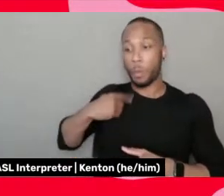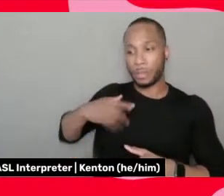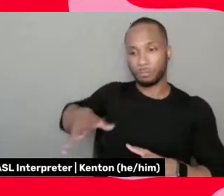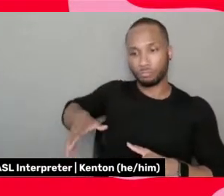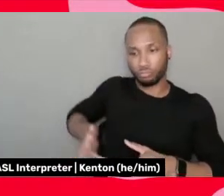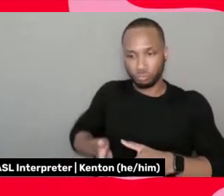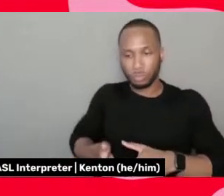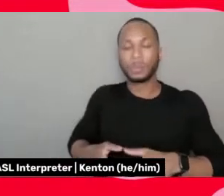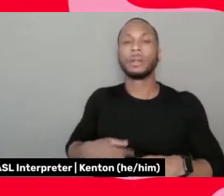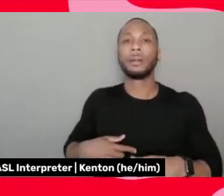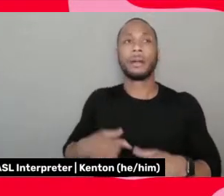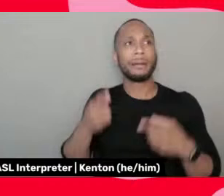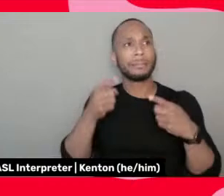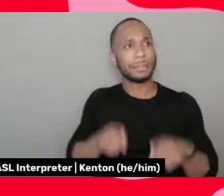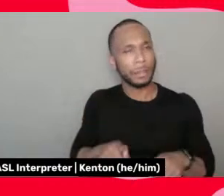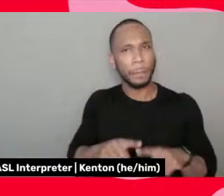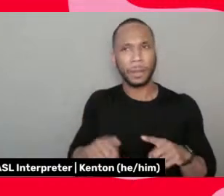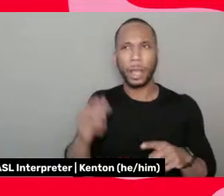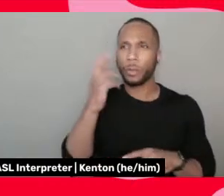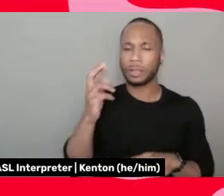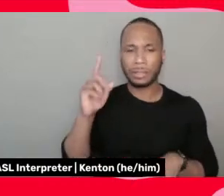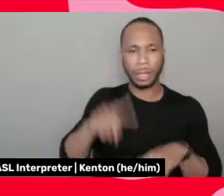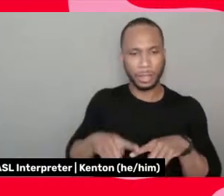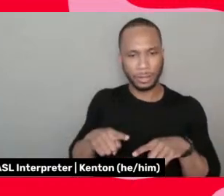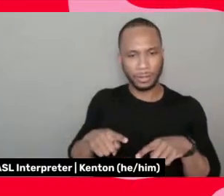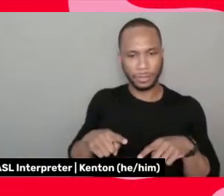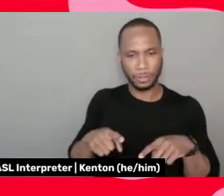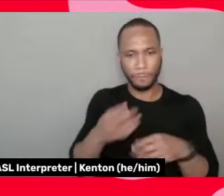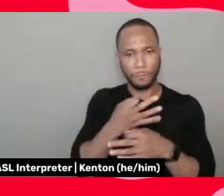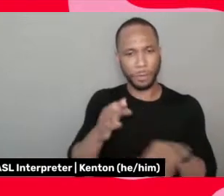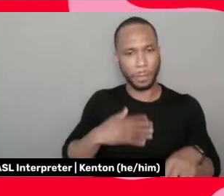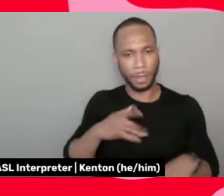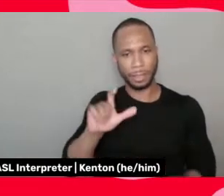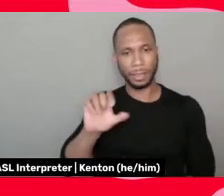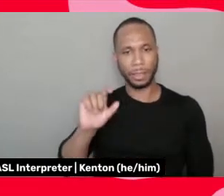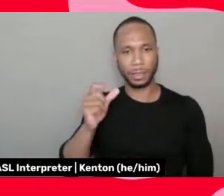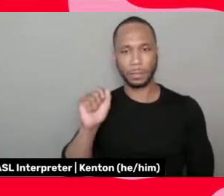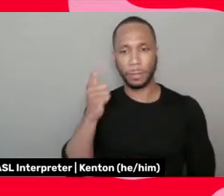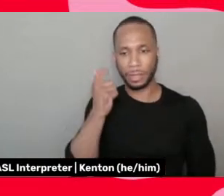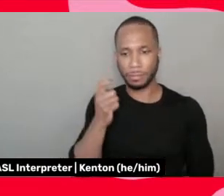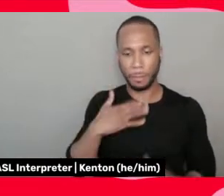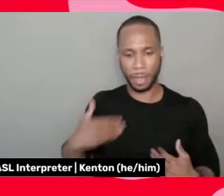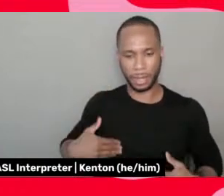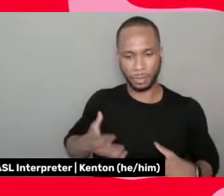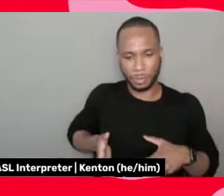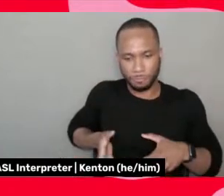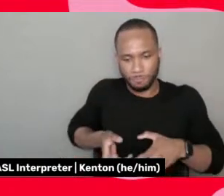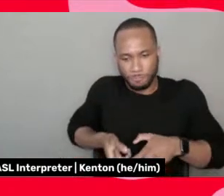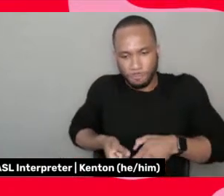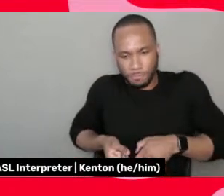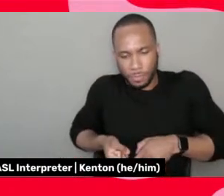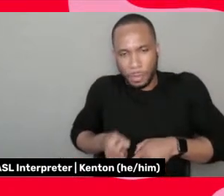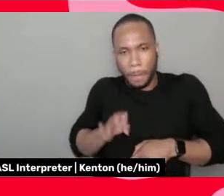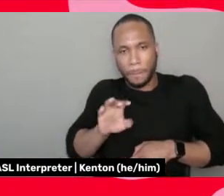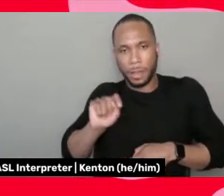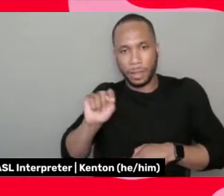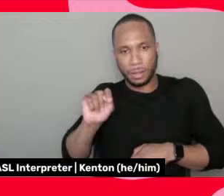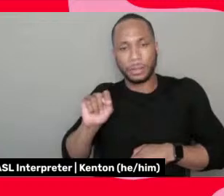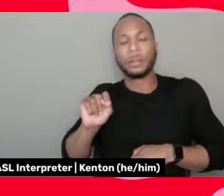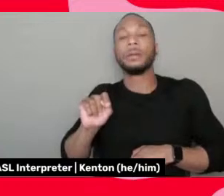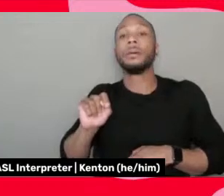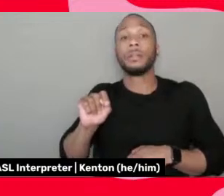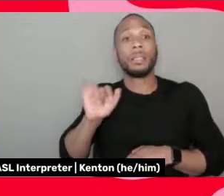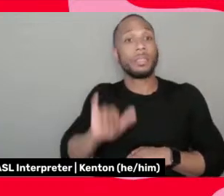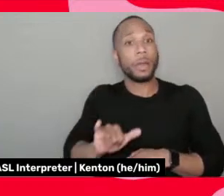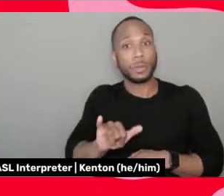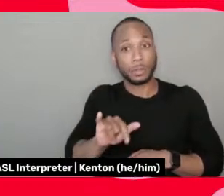in and then I realized I couldn't free up my legs because I was tight, tightly squeezing my buttocks. And I, and this was